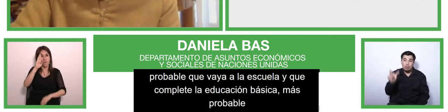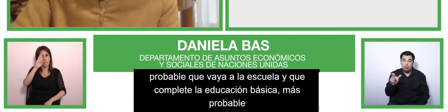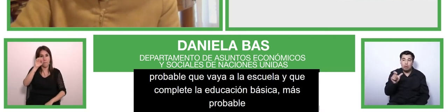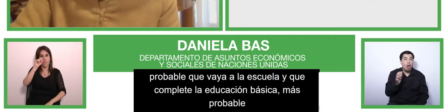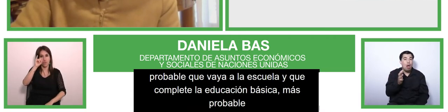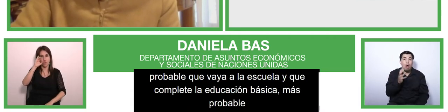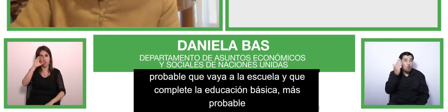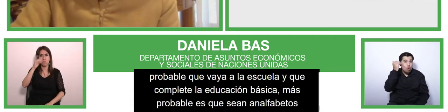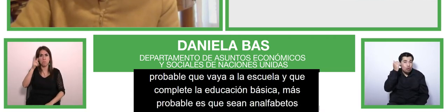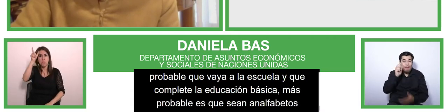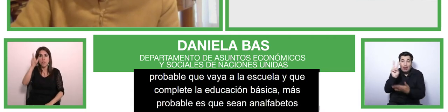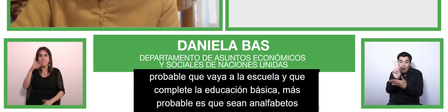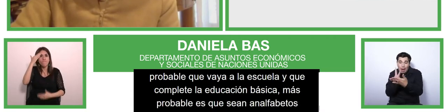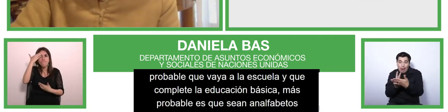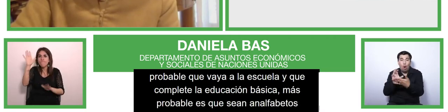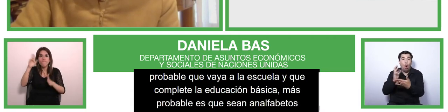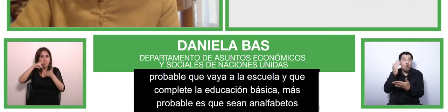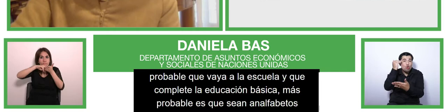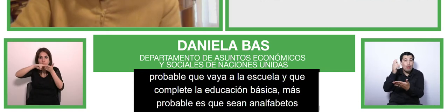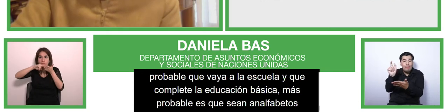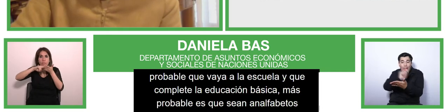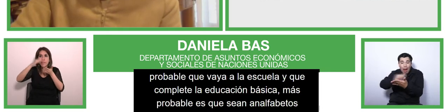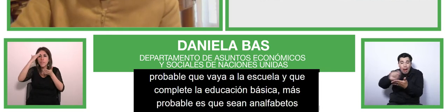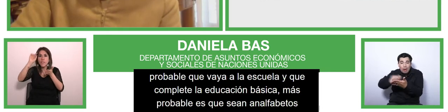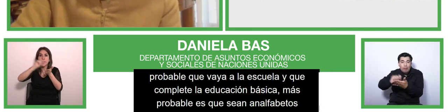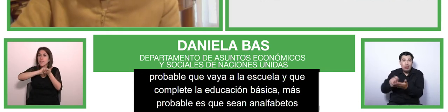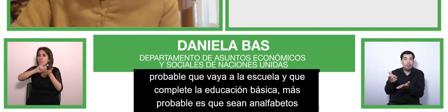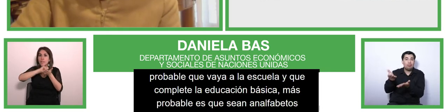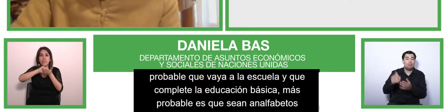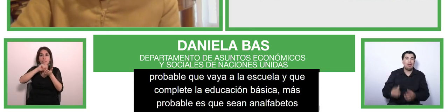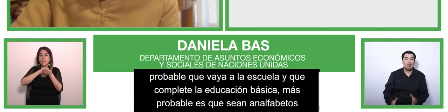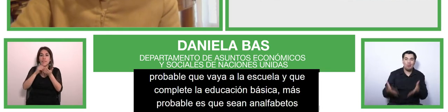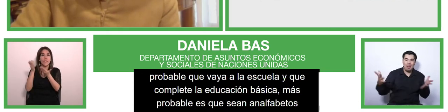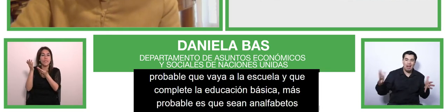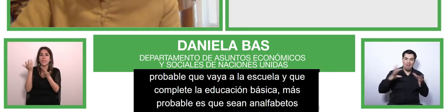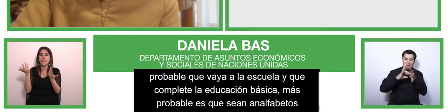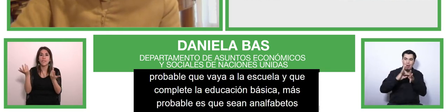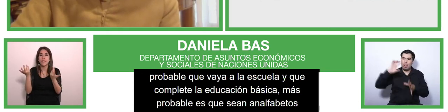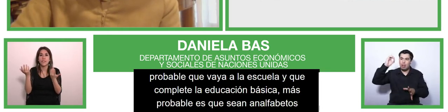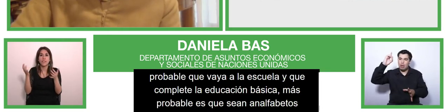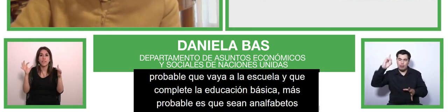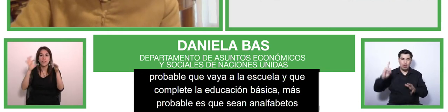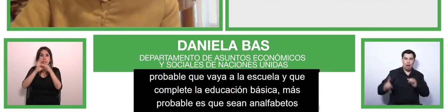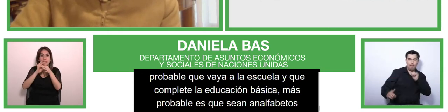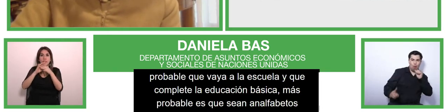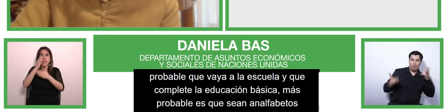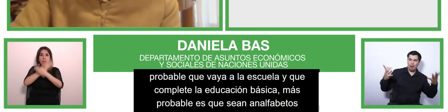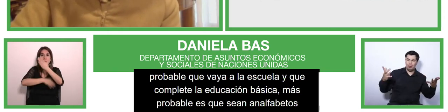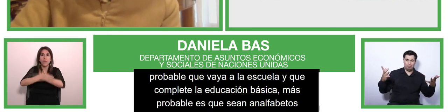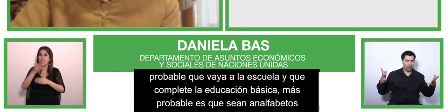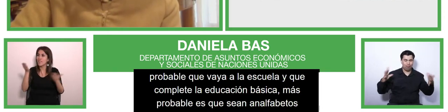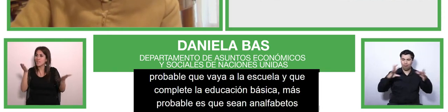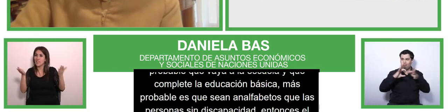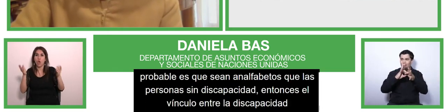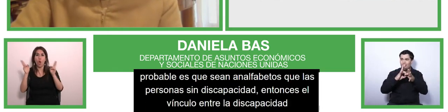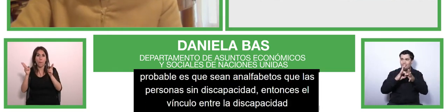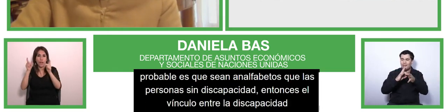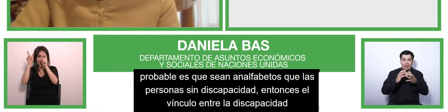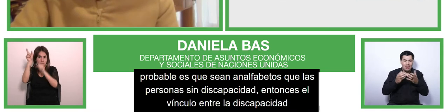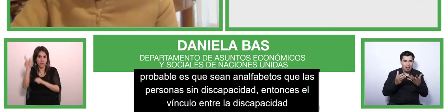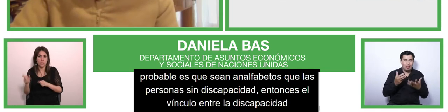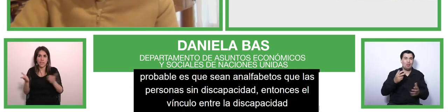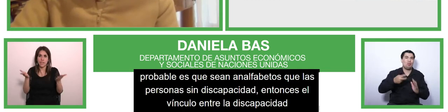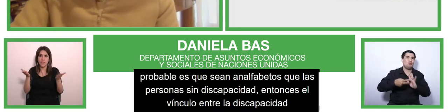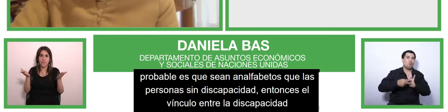link between poverty and disability as you see is one of the factors underlying the persistent exclusion of